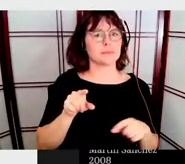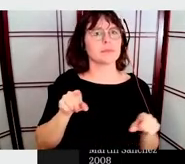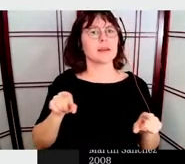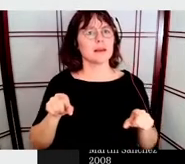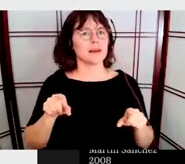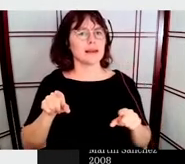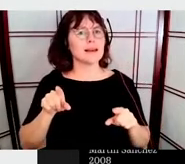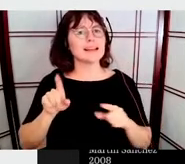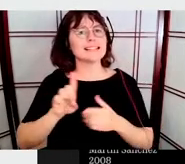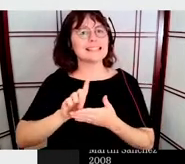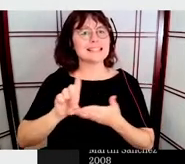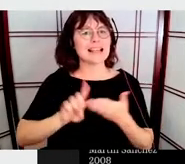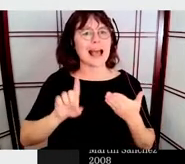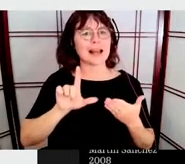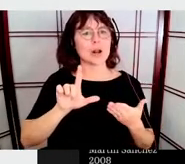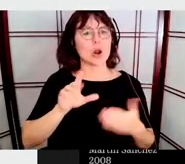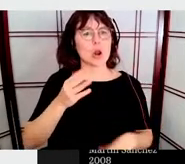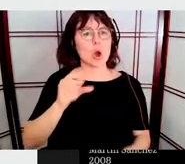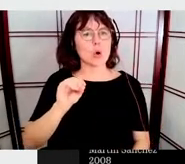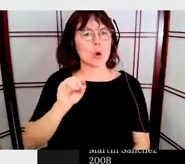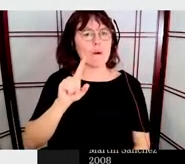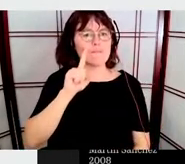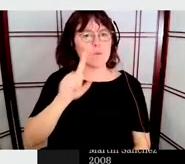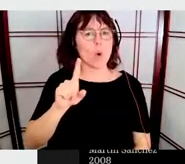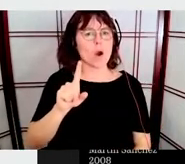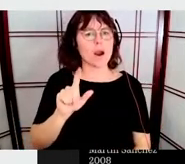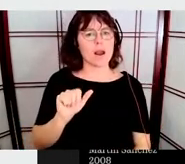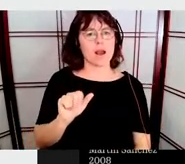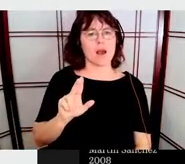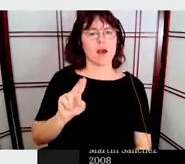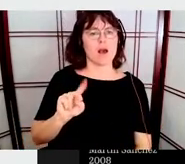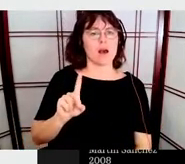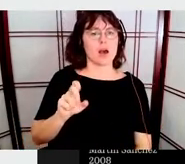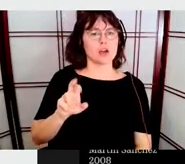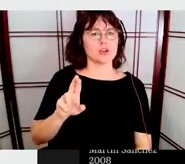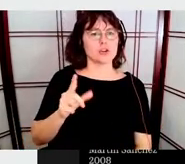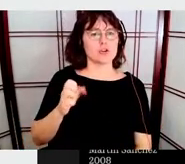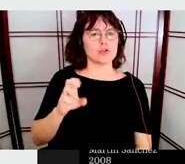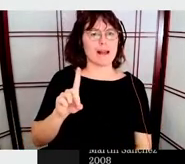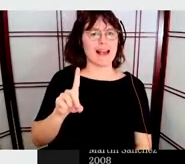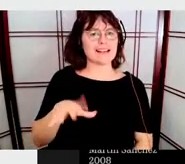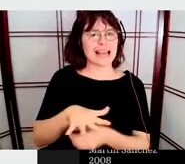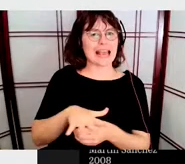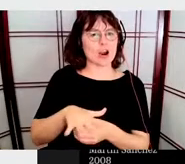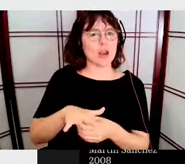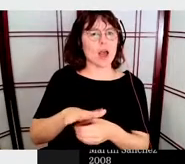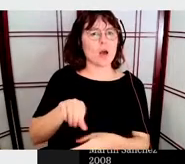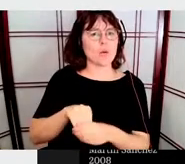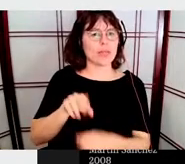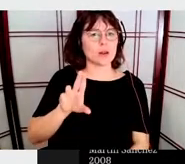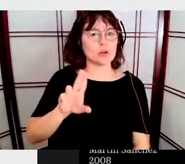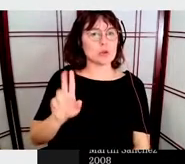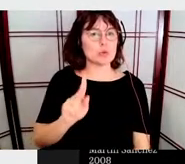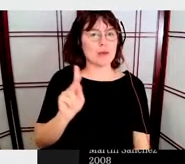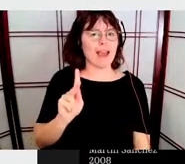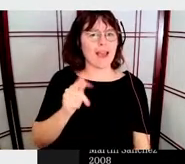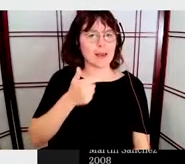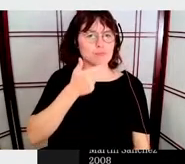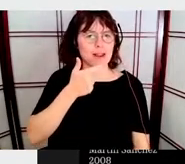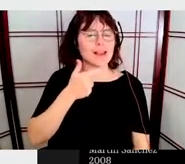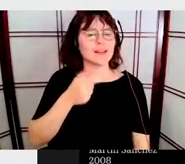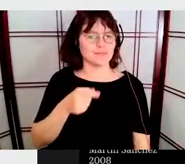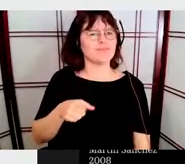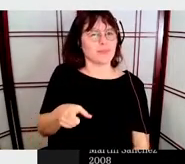in the UK was Uruguayan as well. He was born here and his parents came to